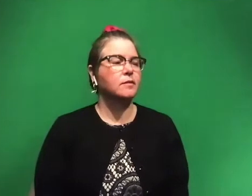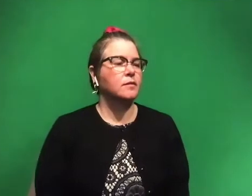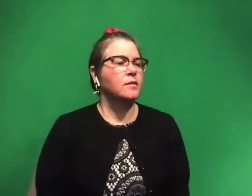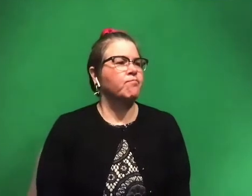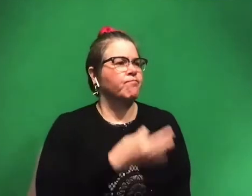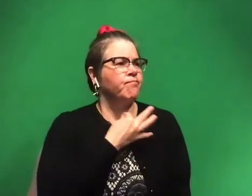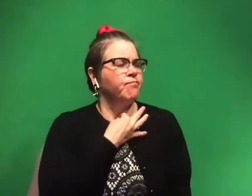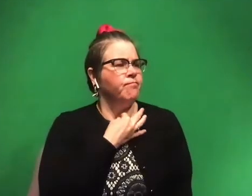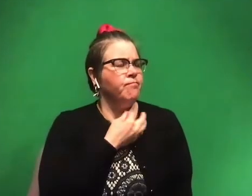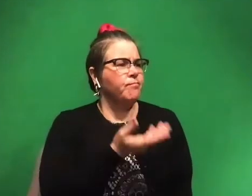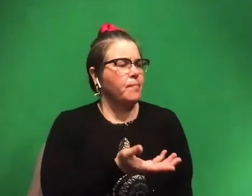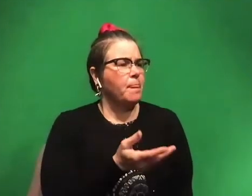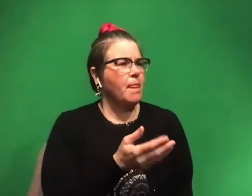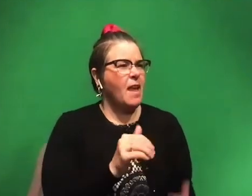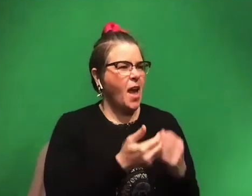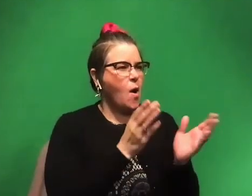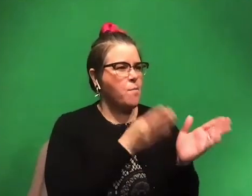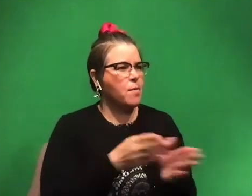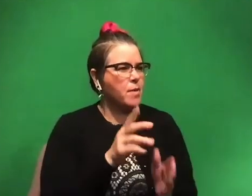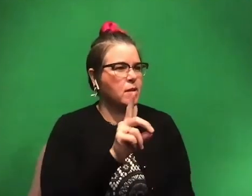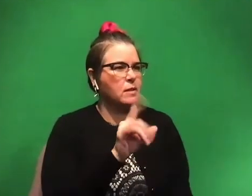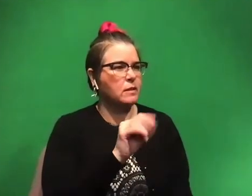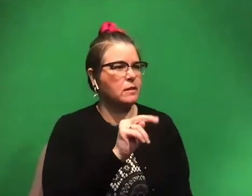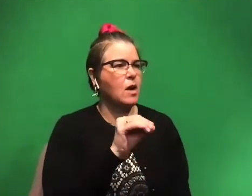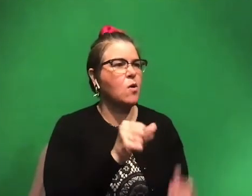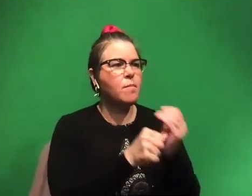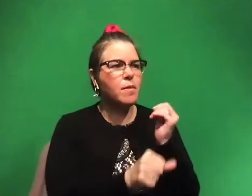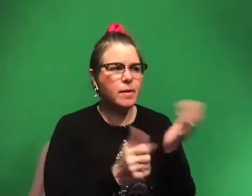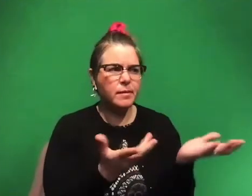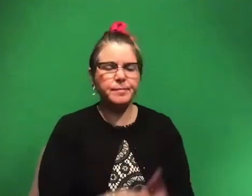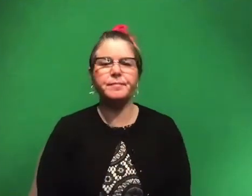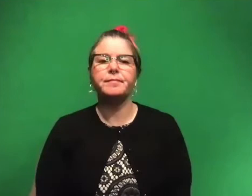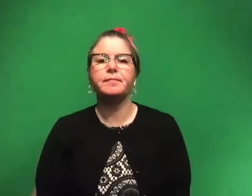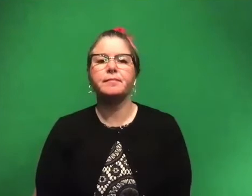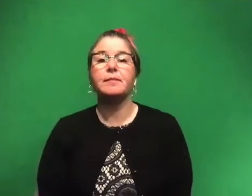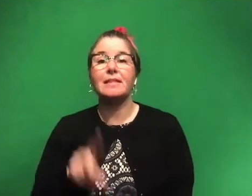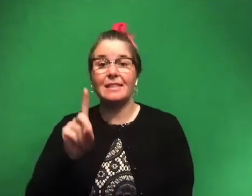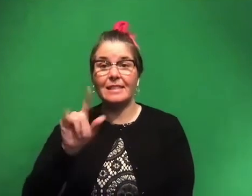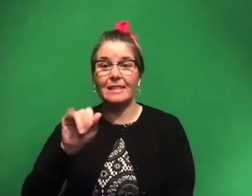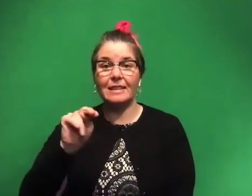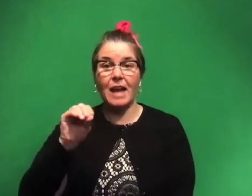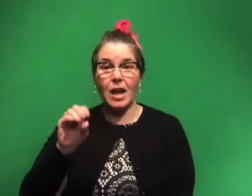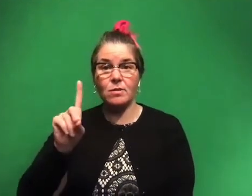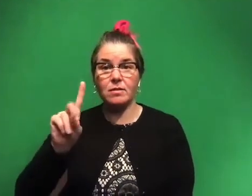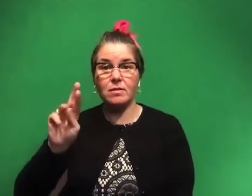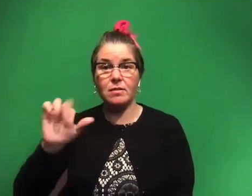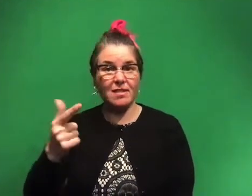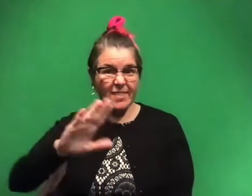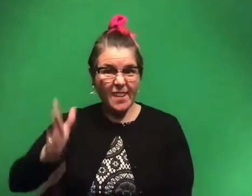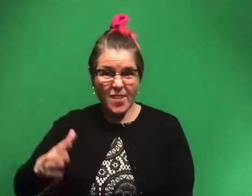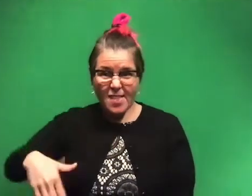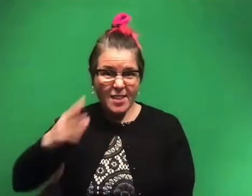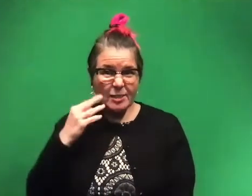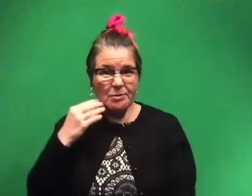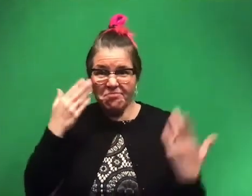know, uh, how do you prepare dino dung? Dino dung? Ooh, I've never done dino dung before. Really? I don't